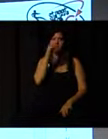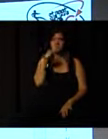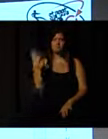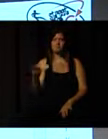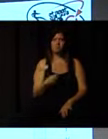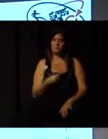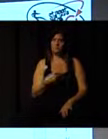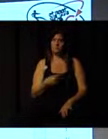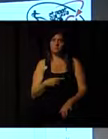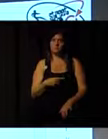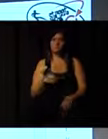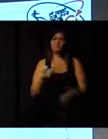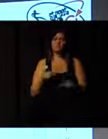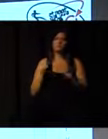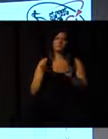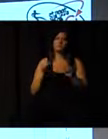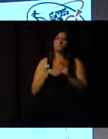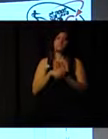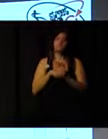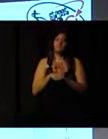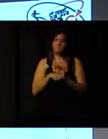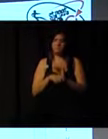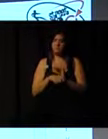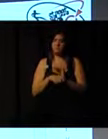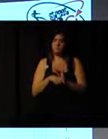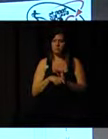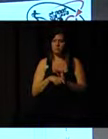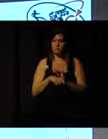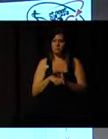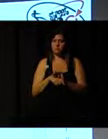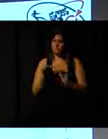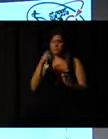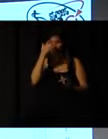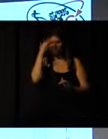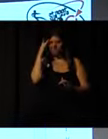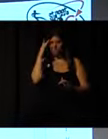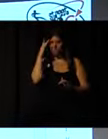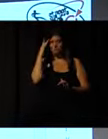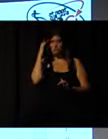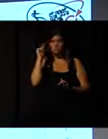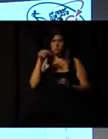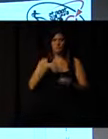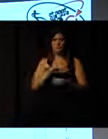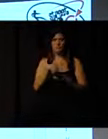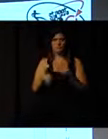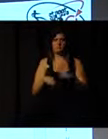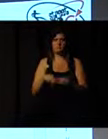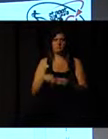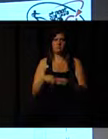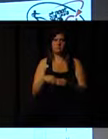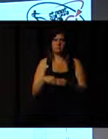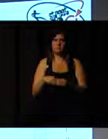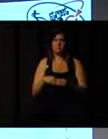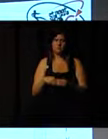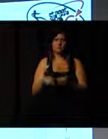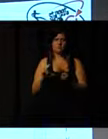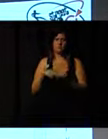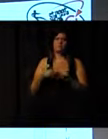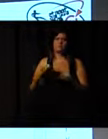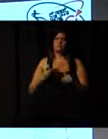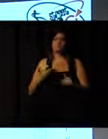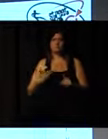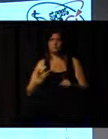consultee, they'll use social media, they'll be on Twitter, they'll be on Facebook, they'll be talking to their friends and they'll be encouraging people to be active